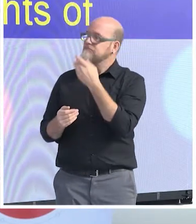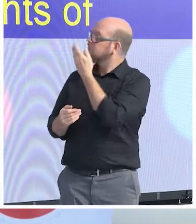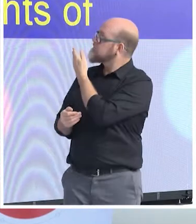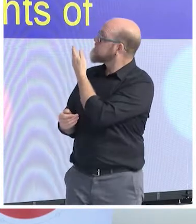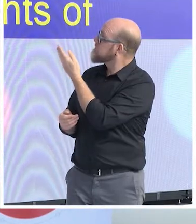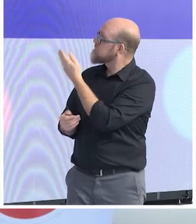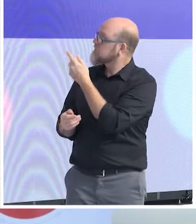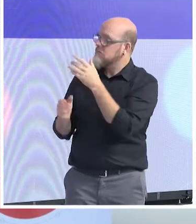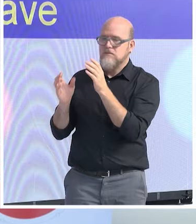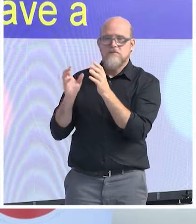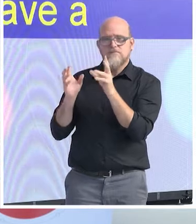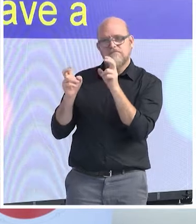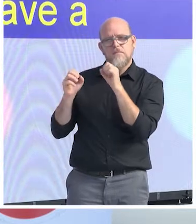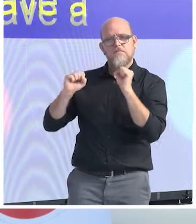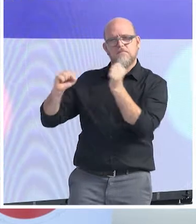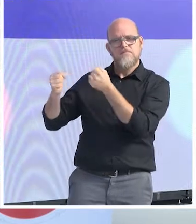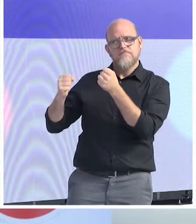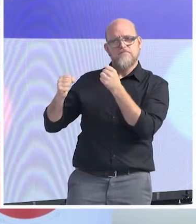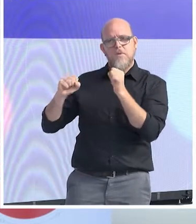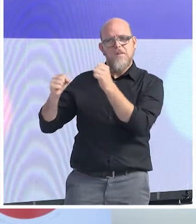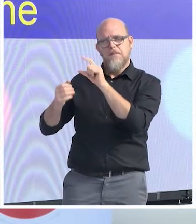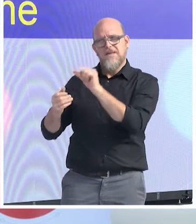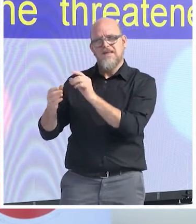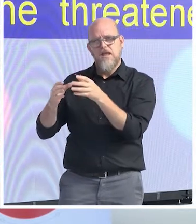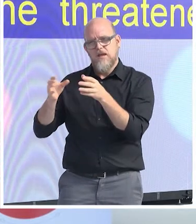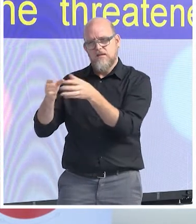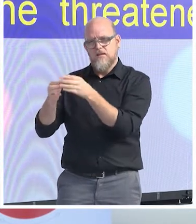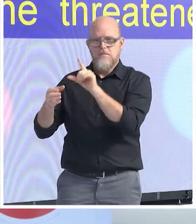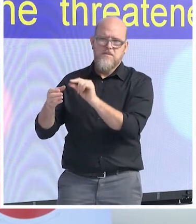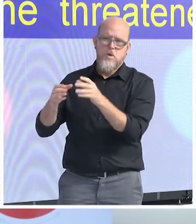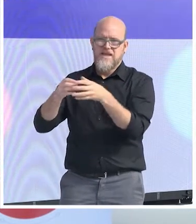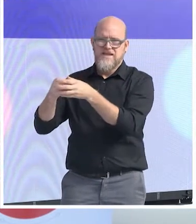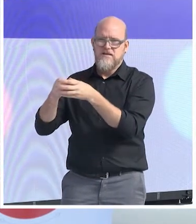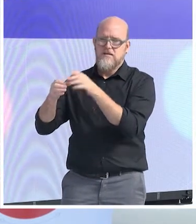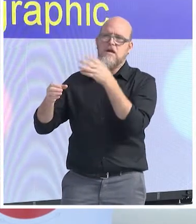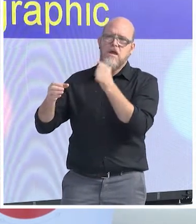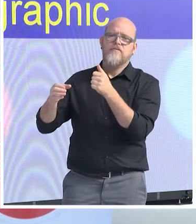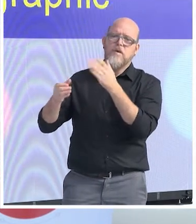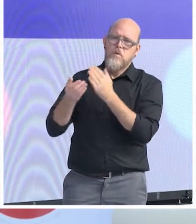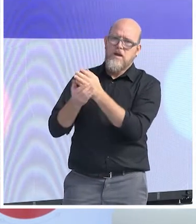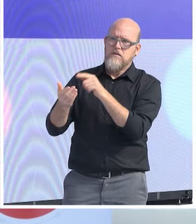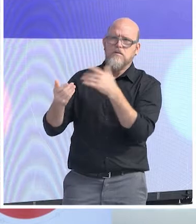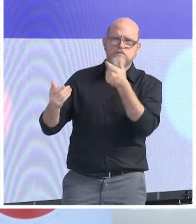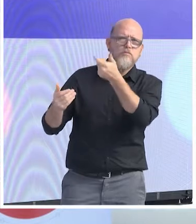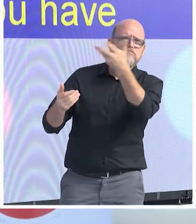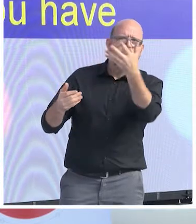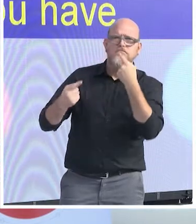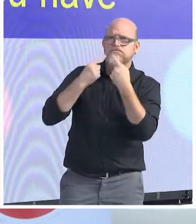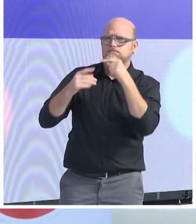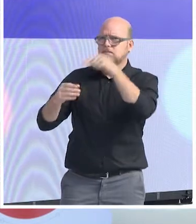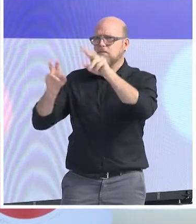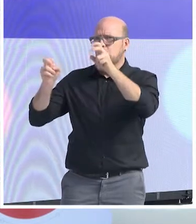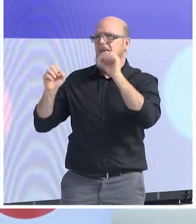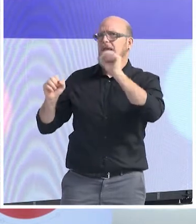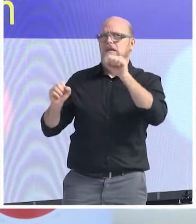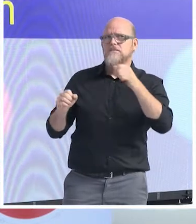a new actor and this is the threatened majorities. For demographic and other reasons, you have ethnic groups which basically